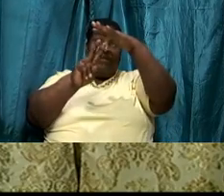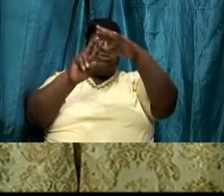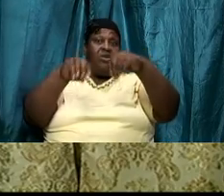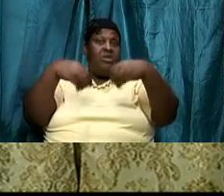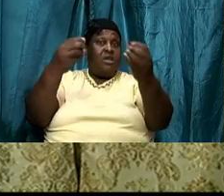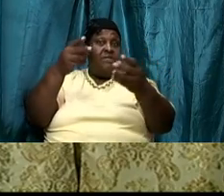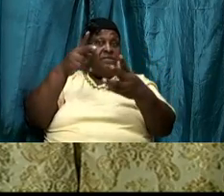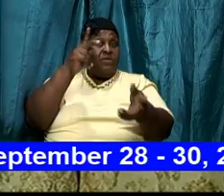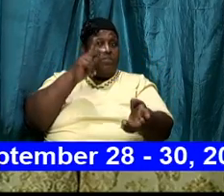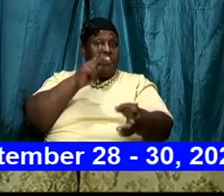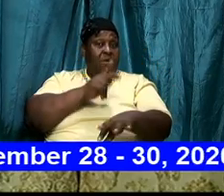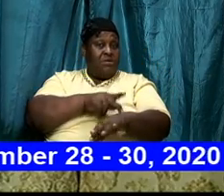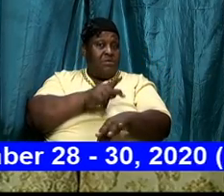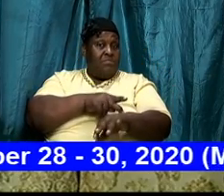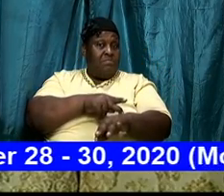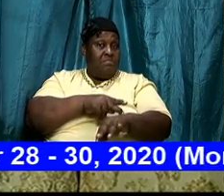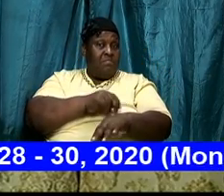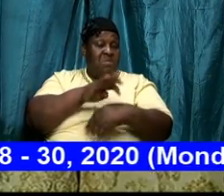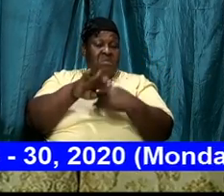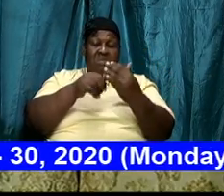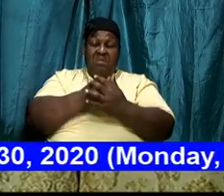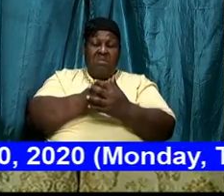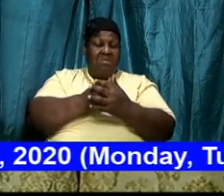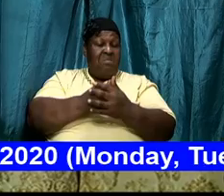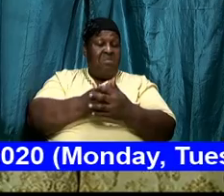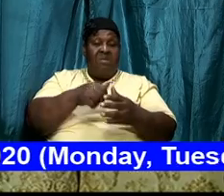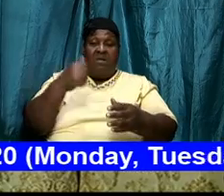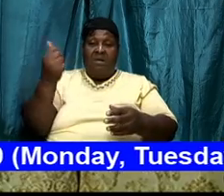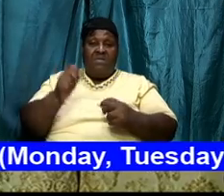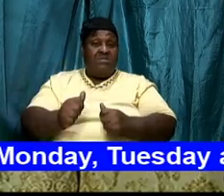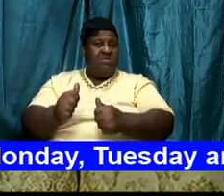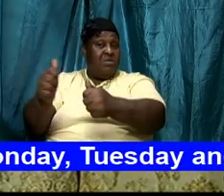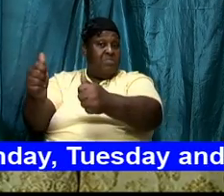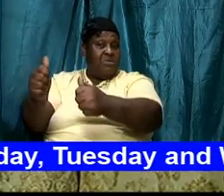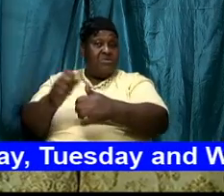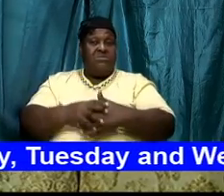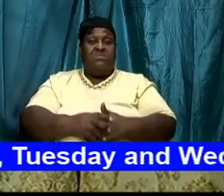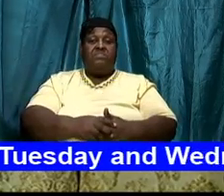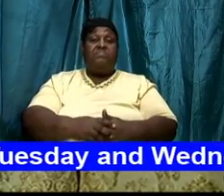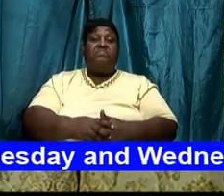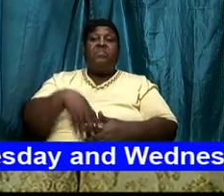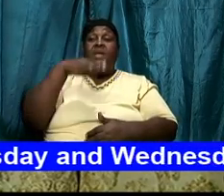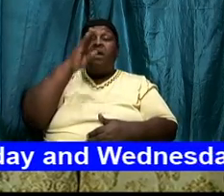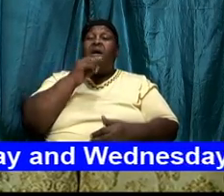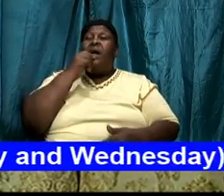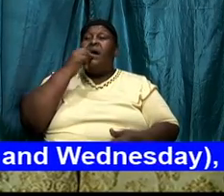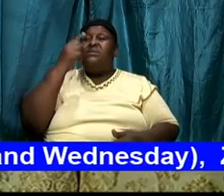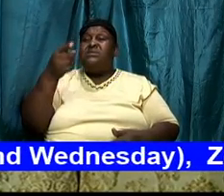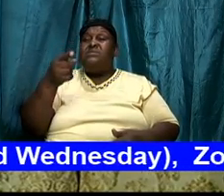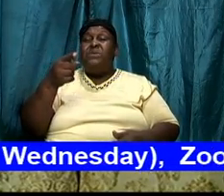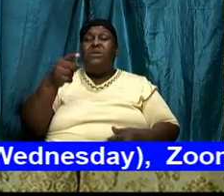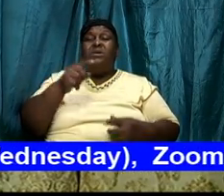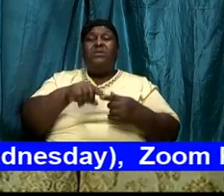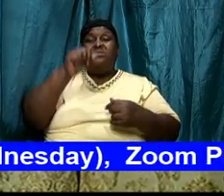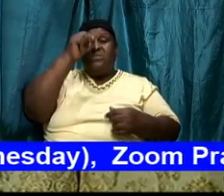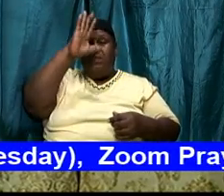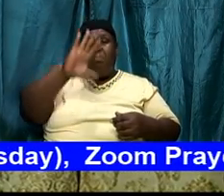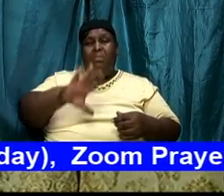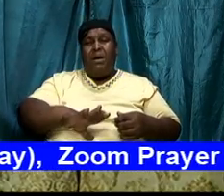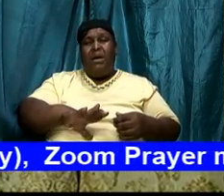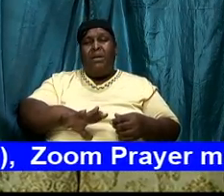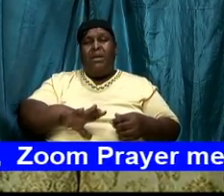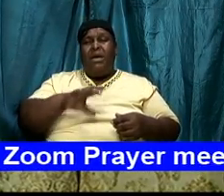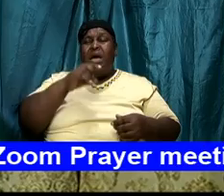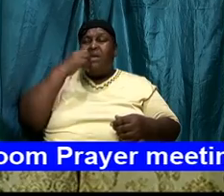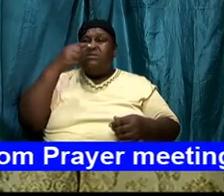and all the others that he would have related himself to God speak to men and he spoke